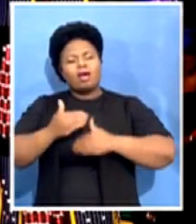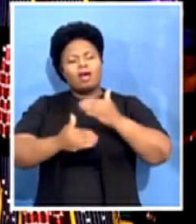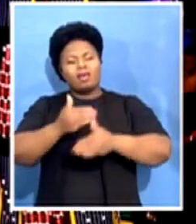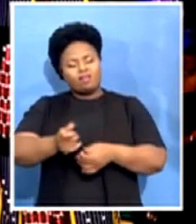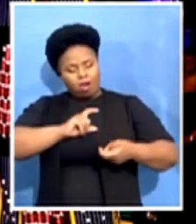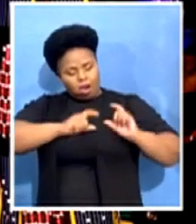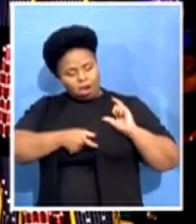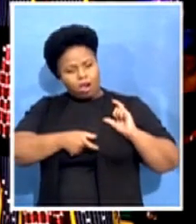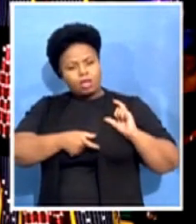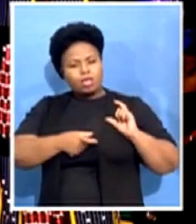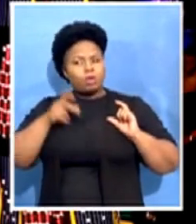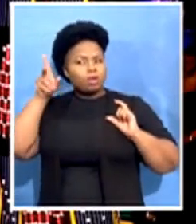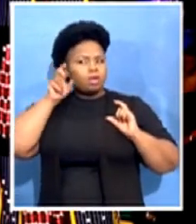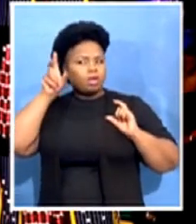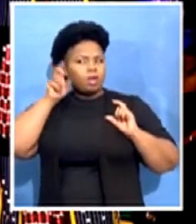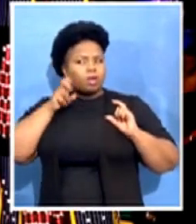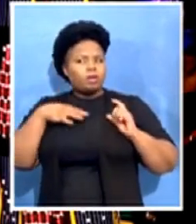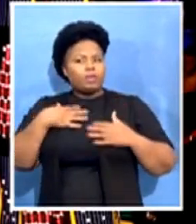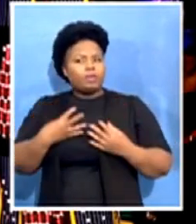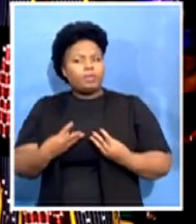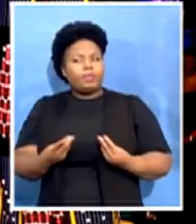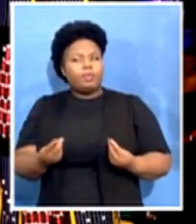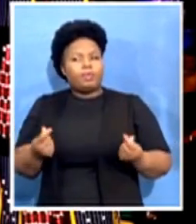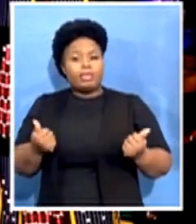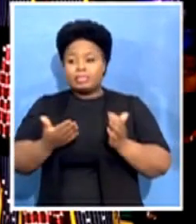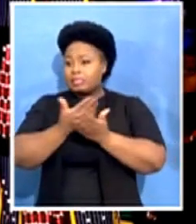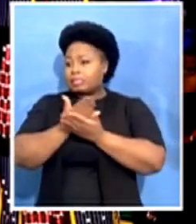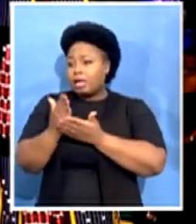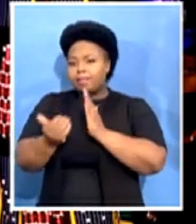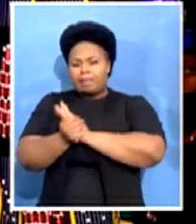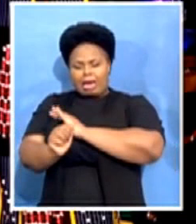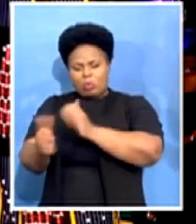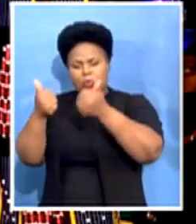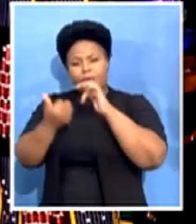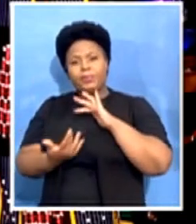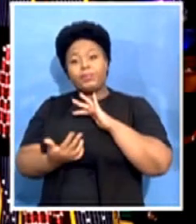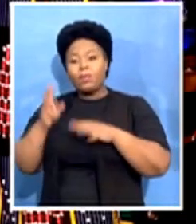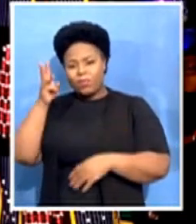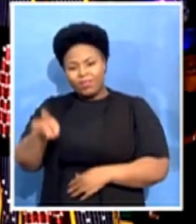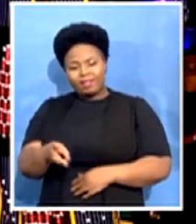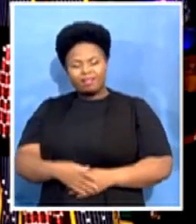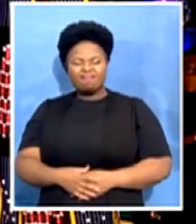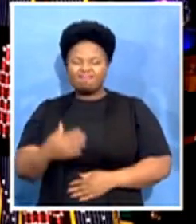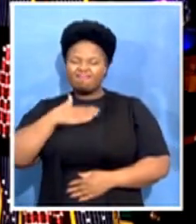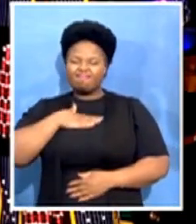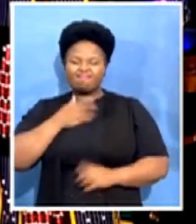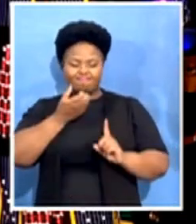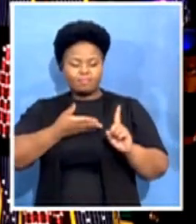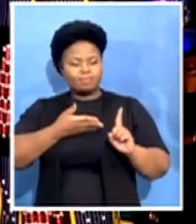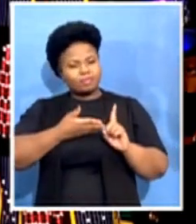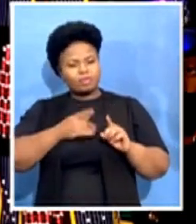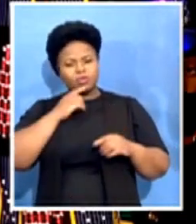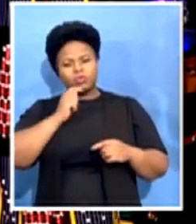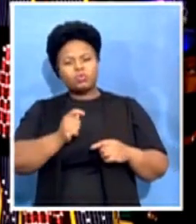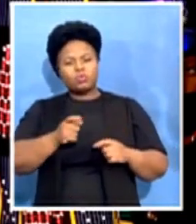the gifted. As one who is humbled to lead the government's work in the portfolio of her